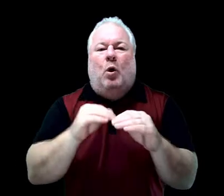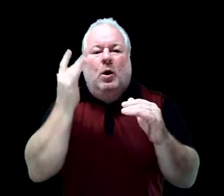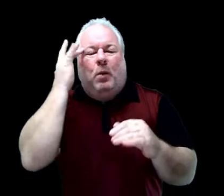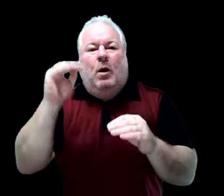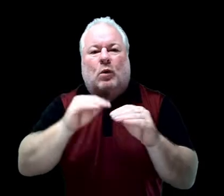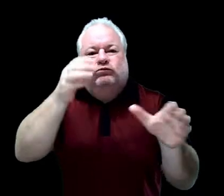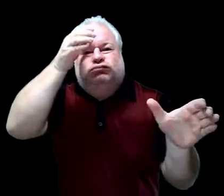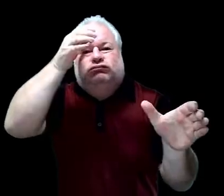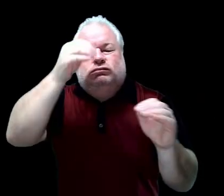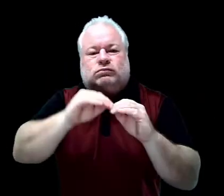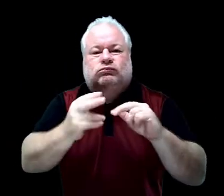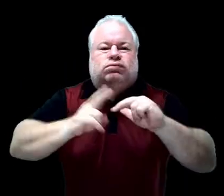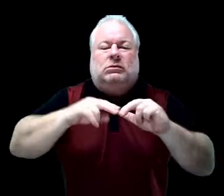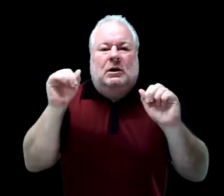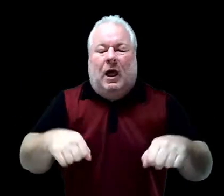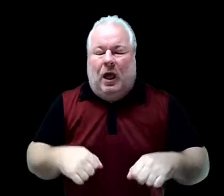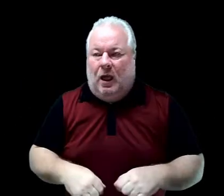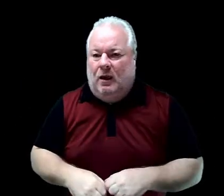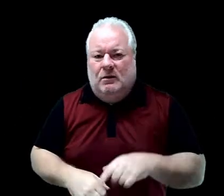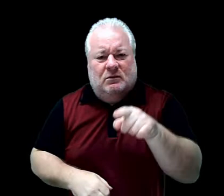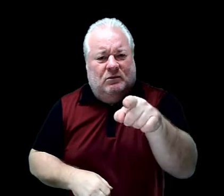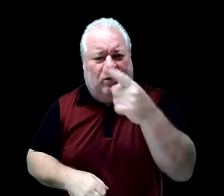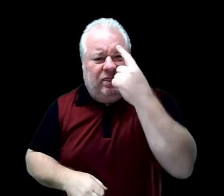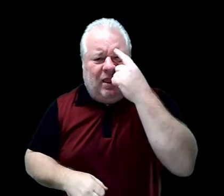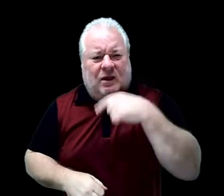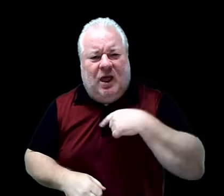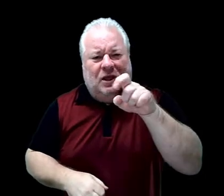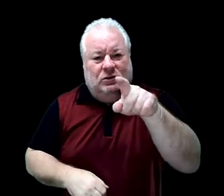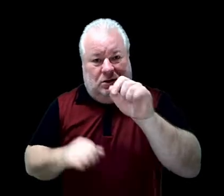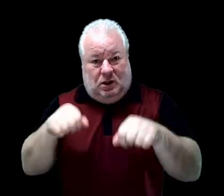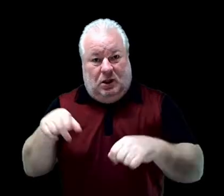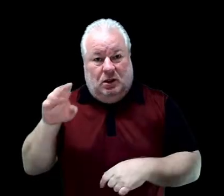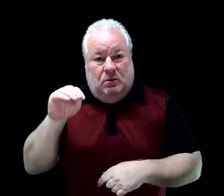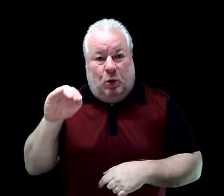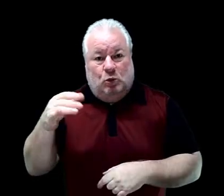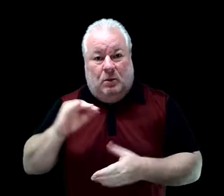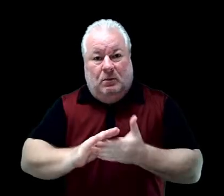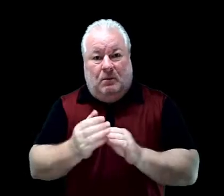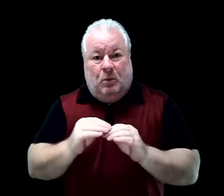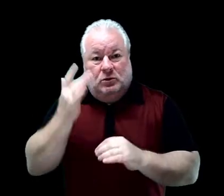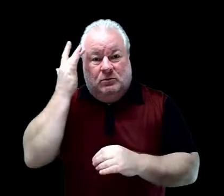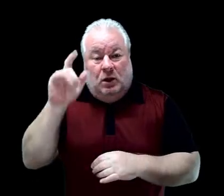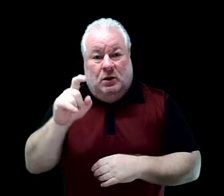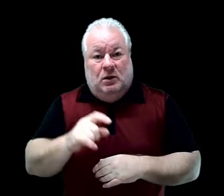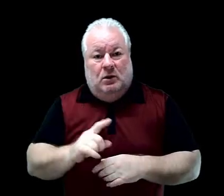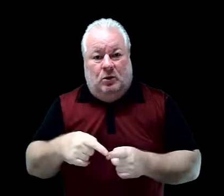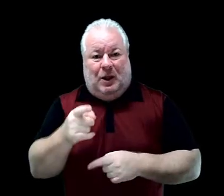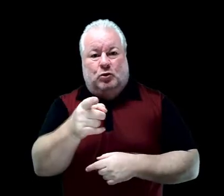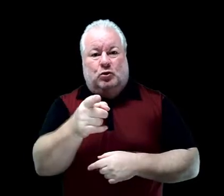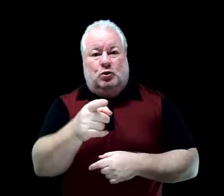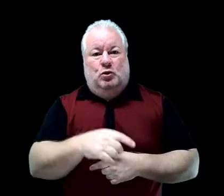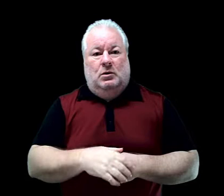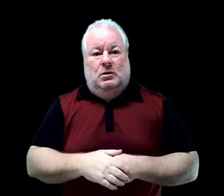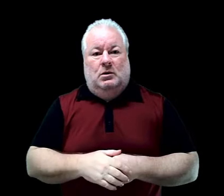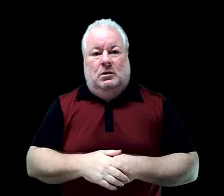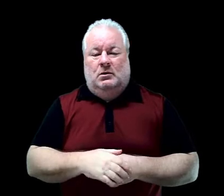But maybe you can answer Mojo's question. What do you think? Can Mojo become smarter? What